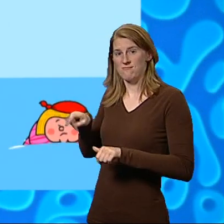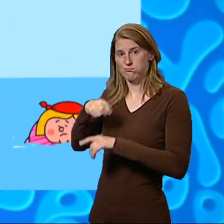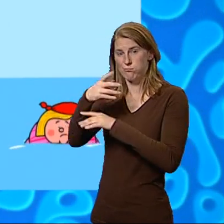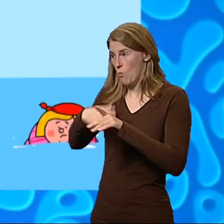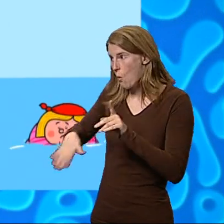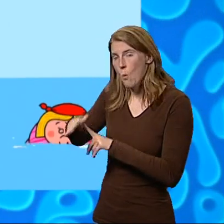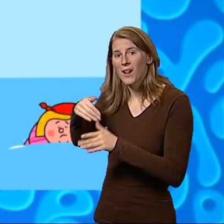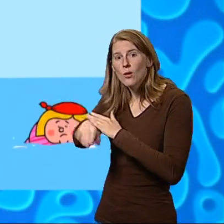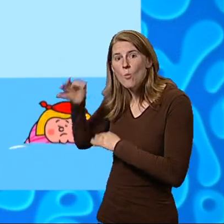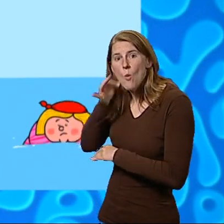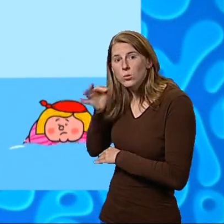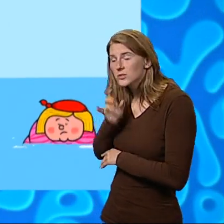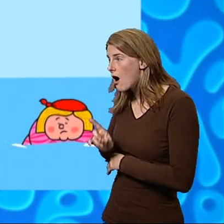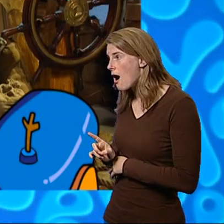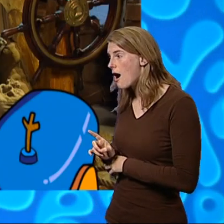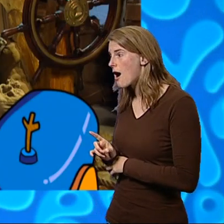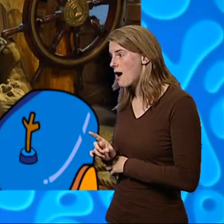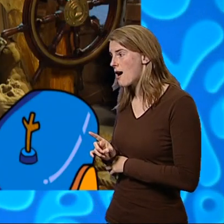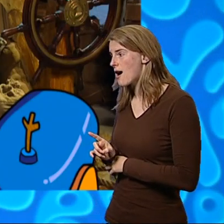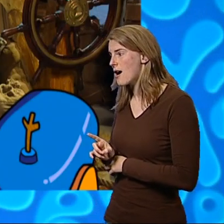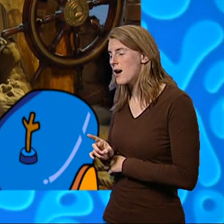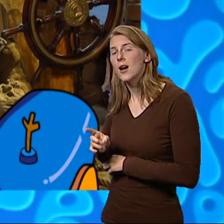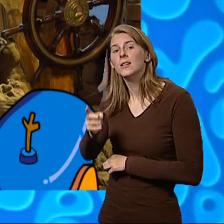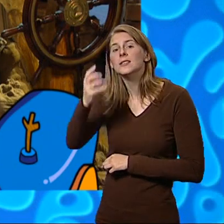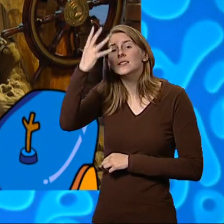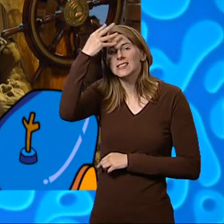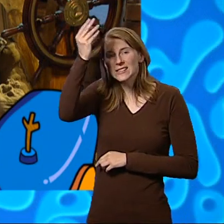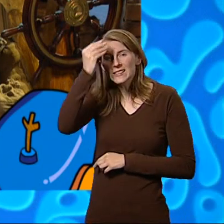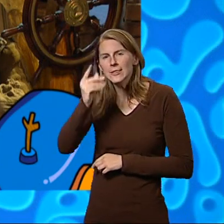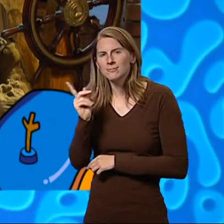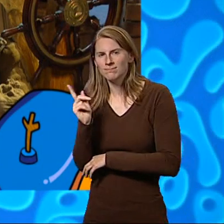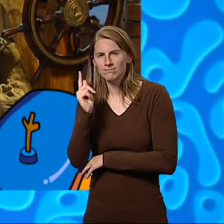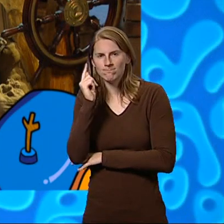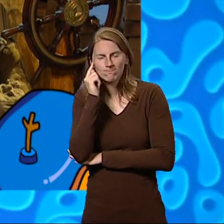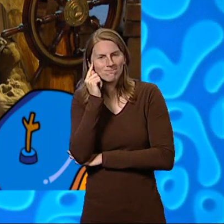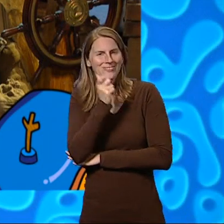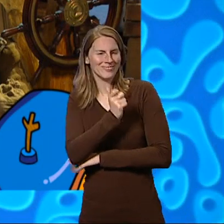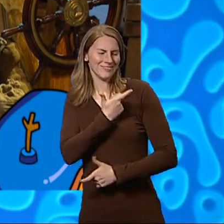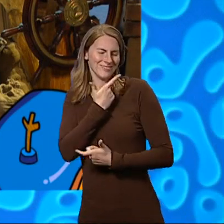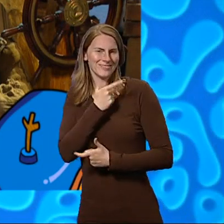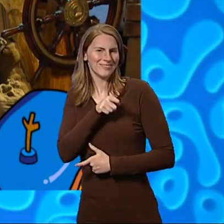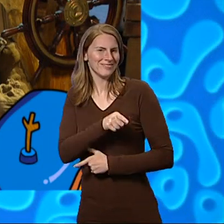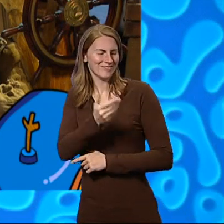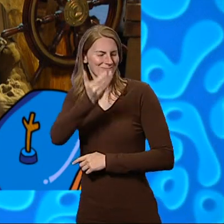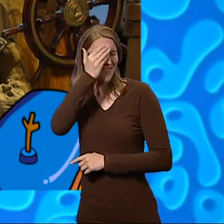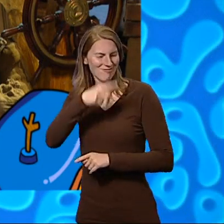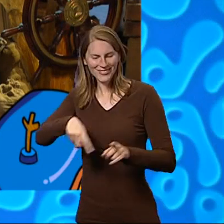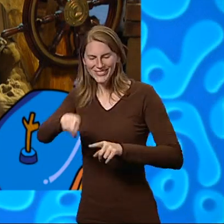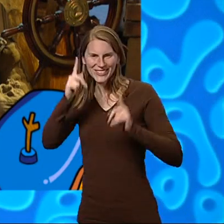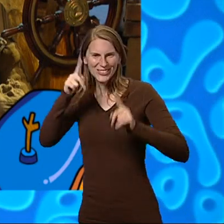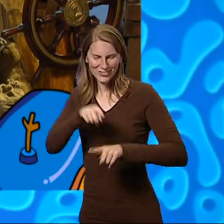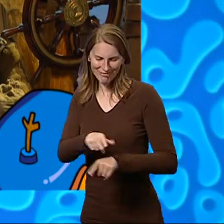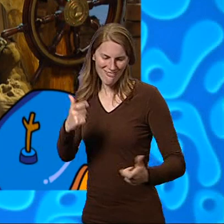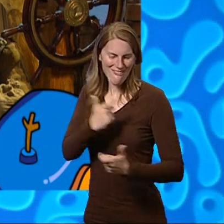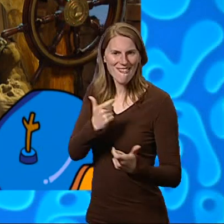and round. Ziggy grinned at Patagonia and the teachers. We shall only let you go if you promise to give us better